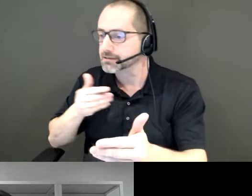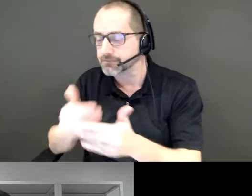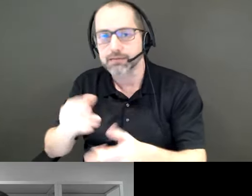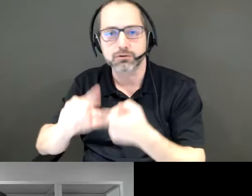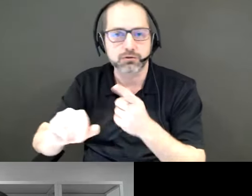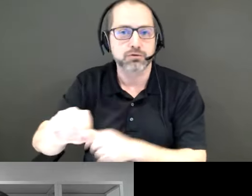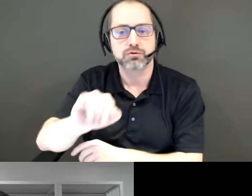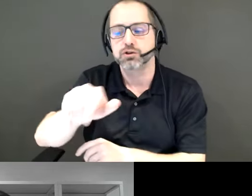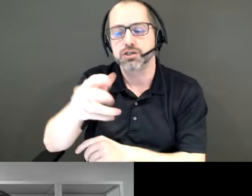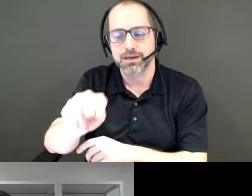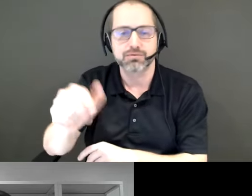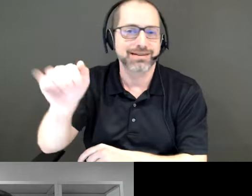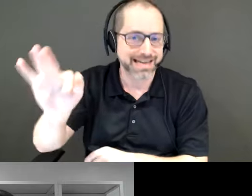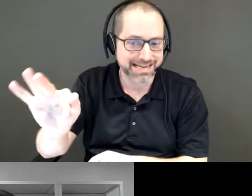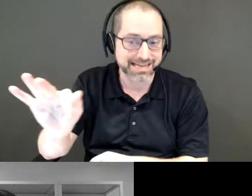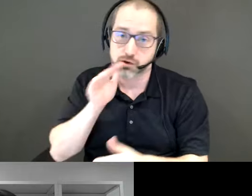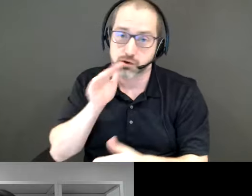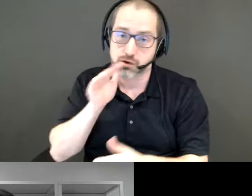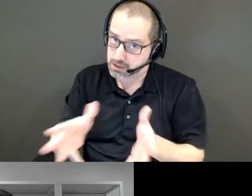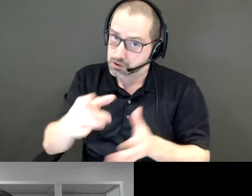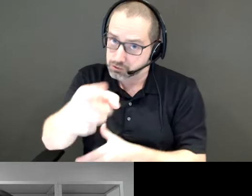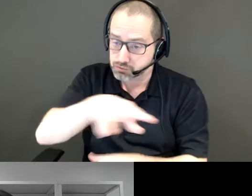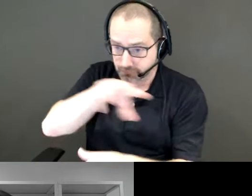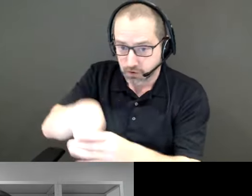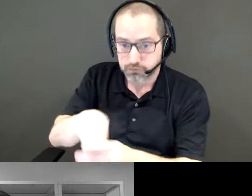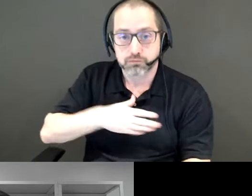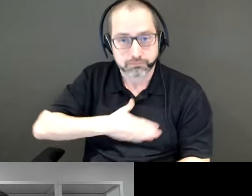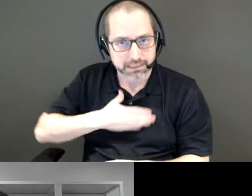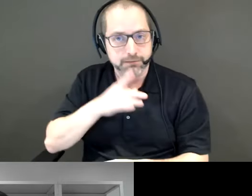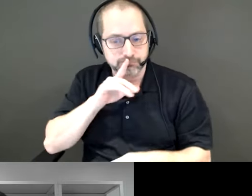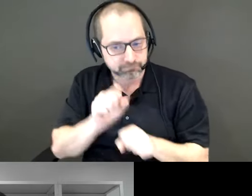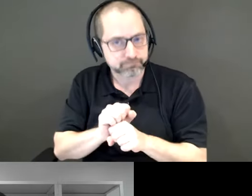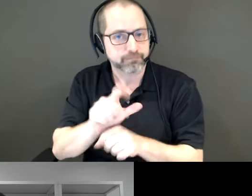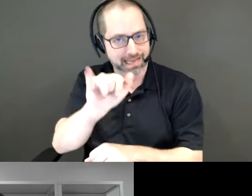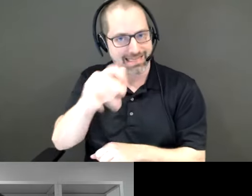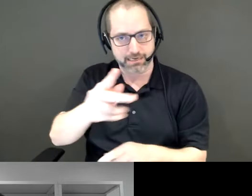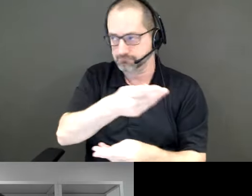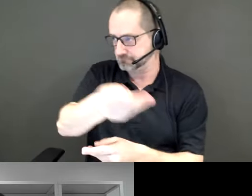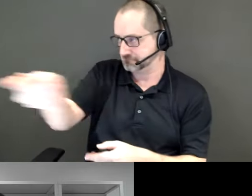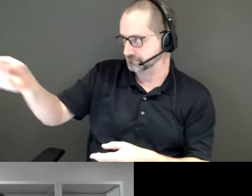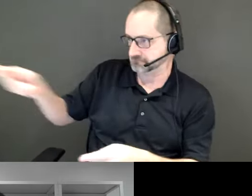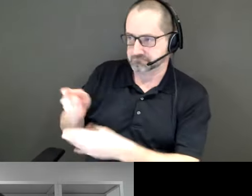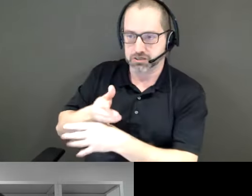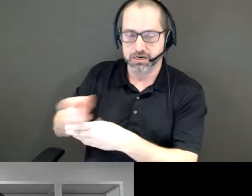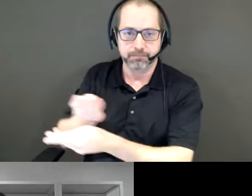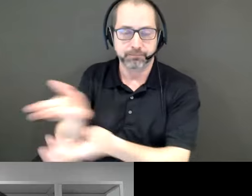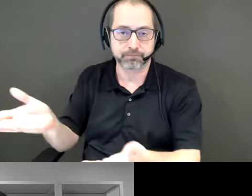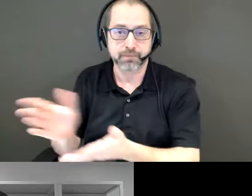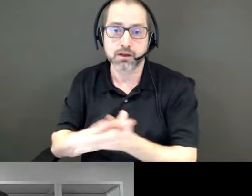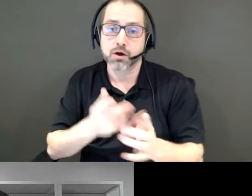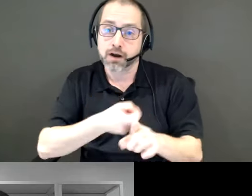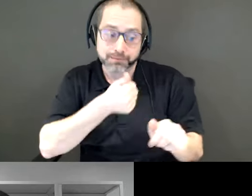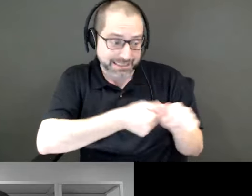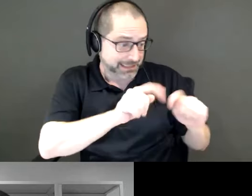encouraging everybody to participate, so please be sure to pass along. We're very excited to hear from the design teams, but before we